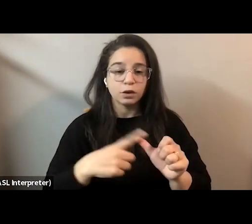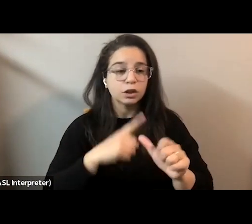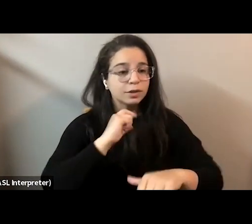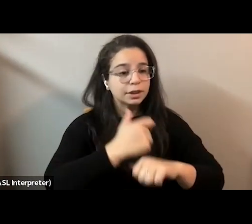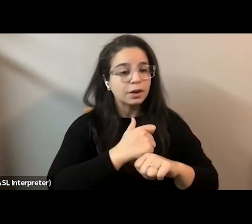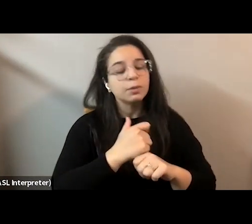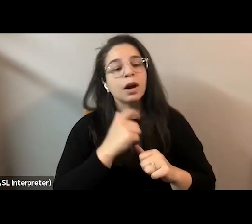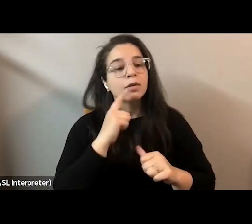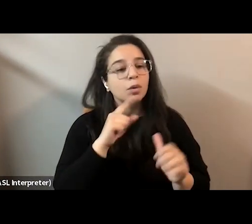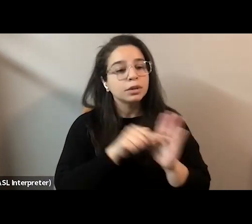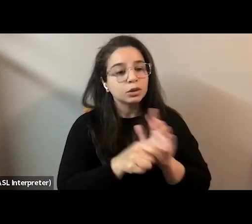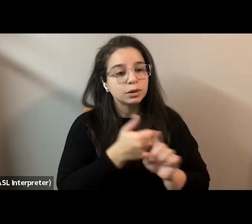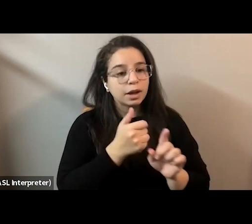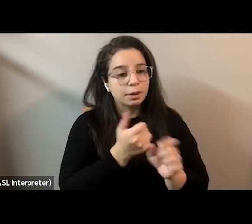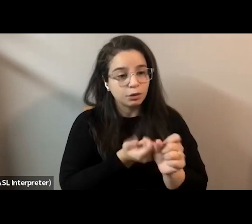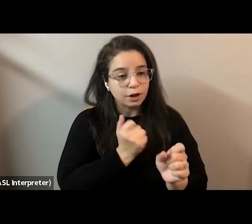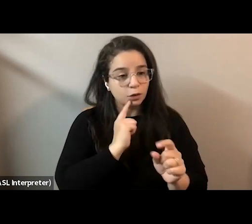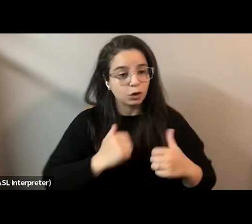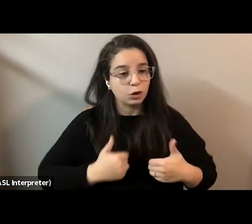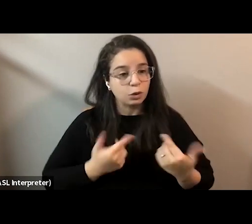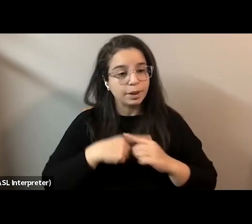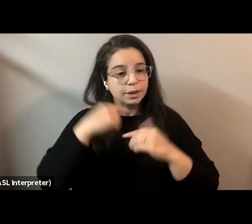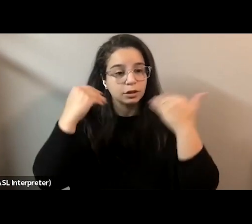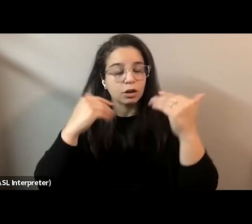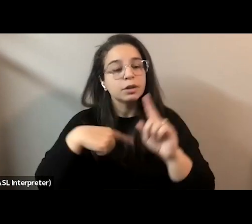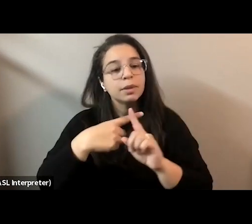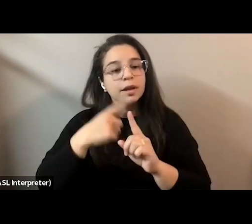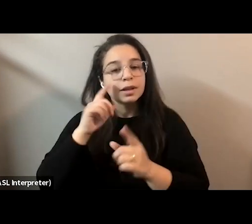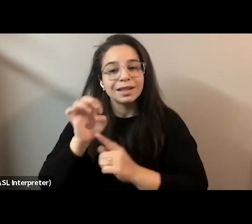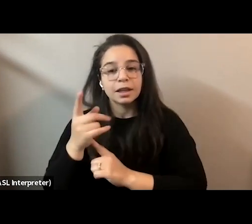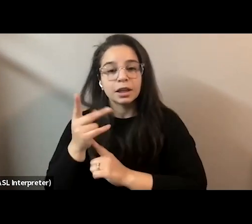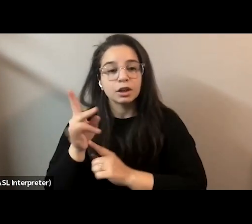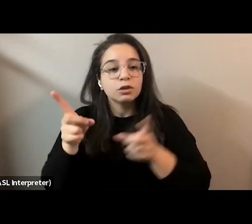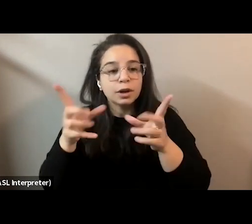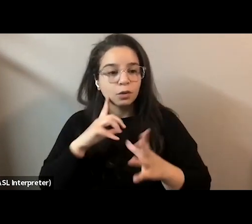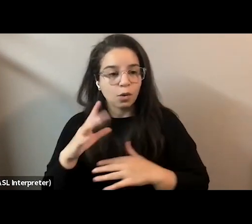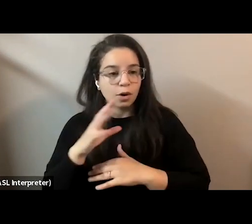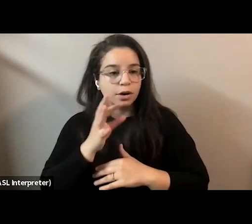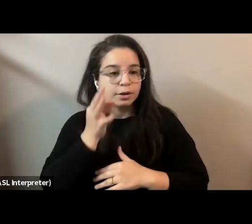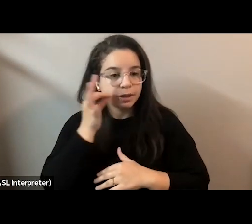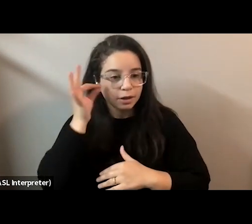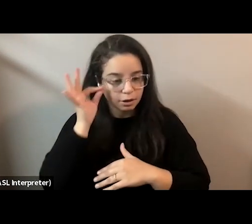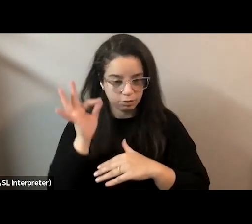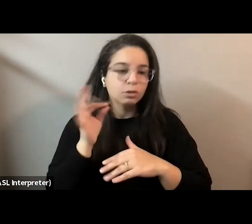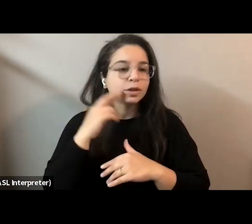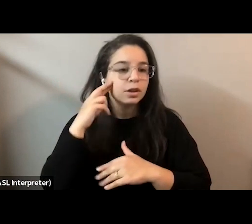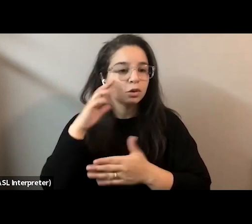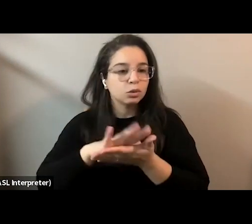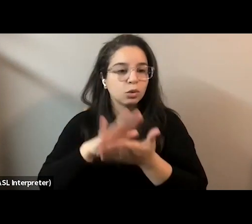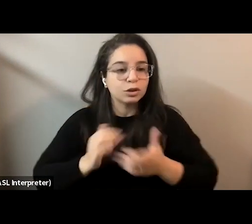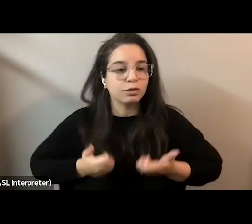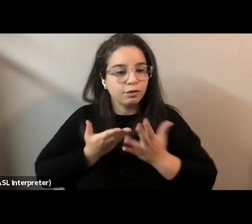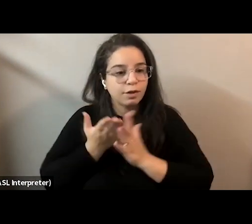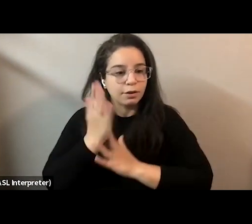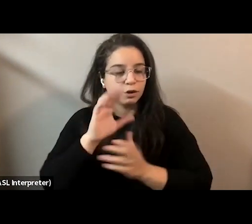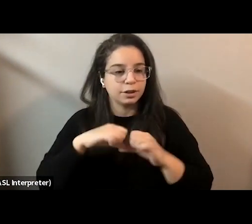prevention programs for youth and adults, then as Executive Director for the Indian Residential School Survivor Society, where she